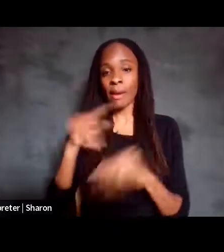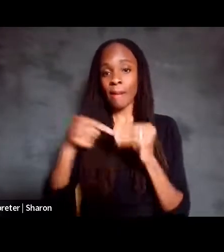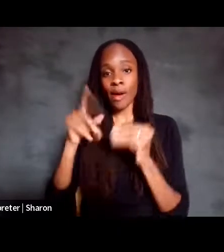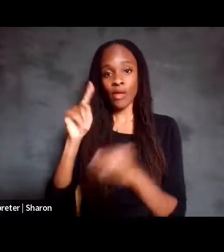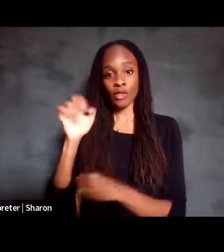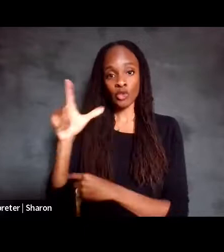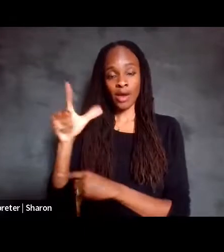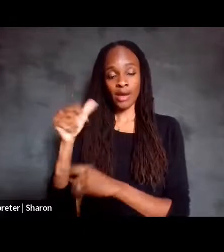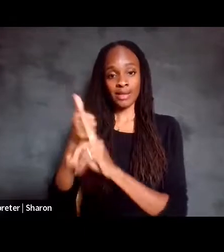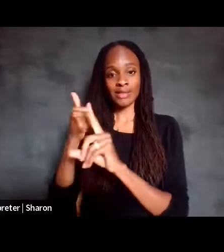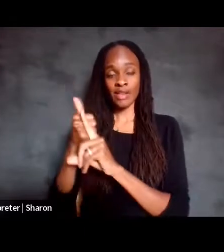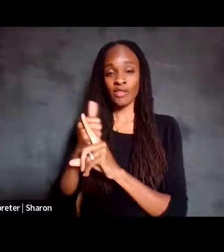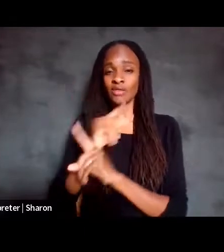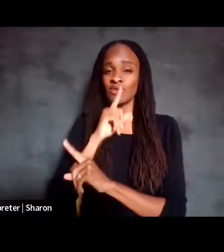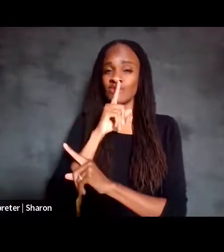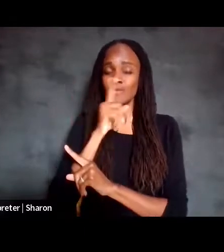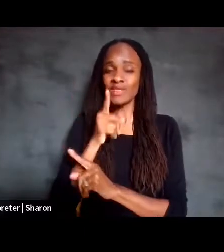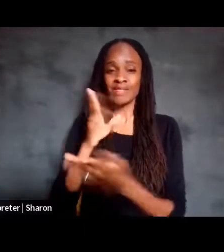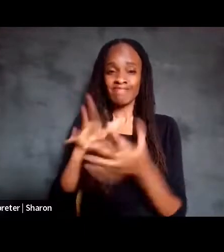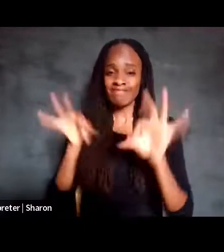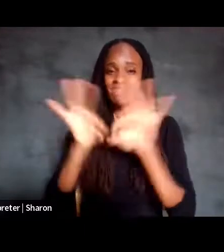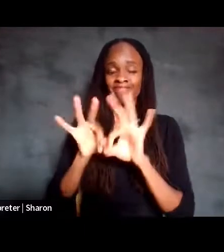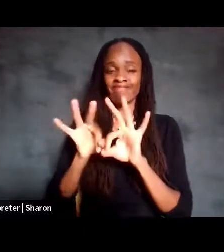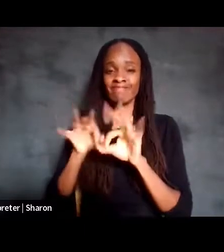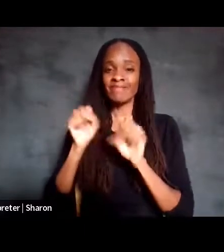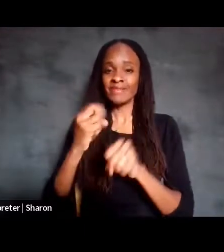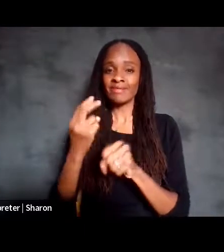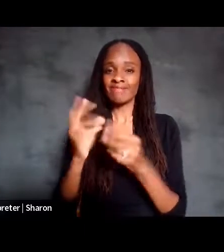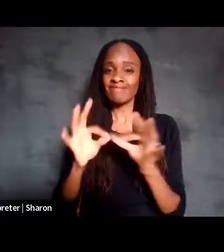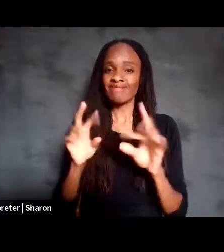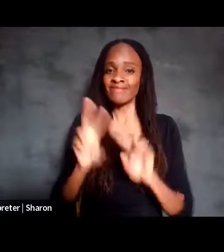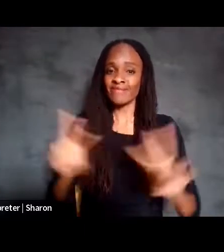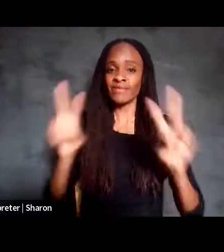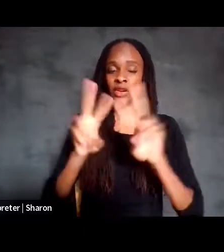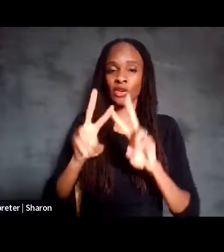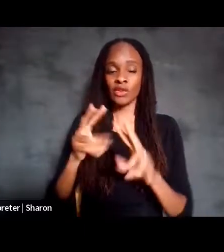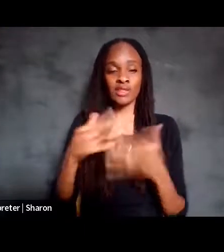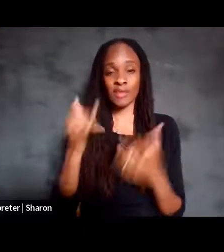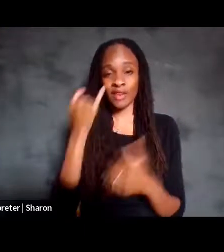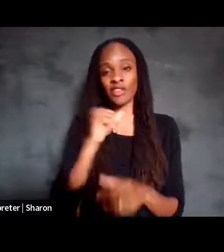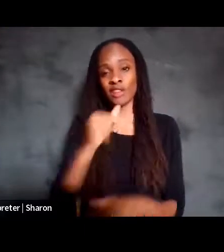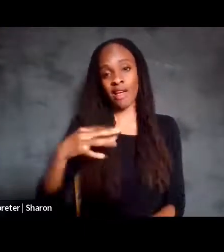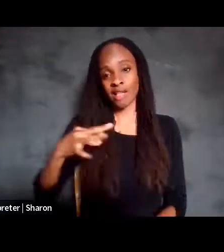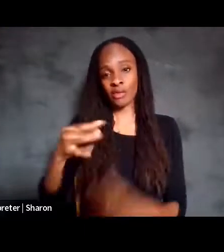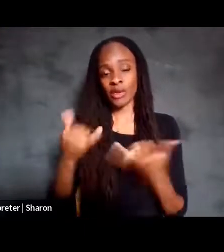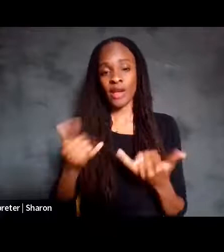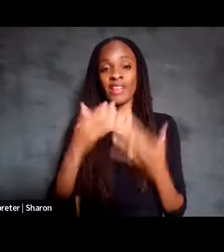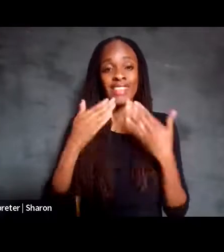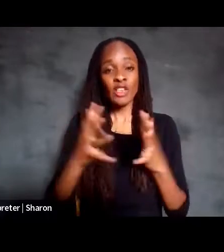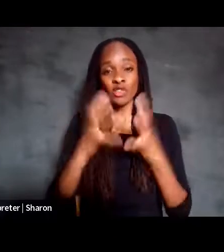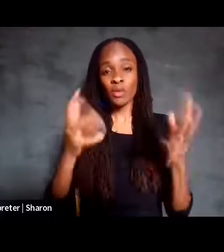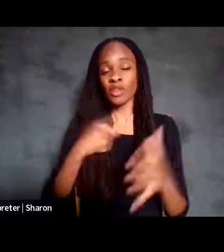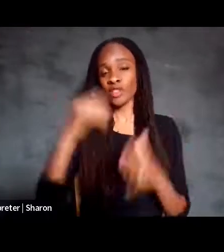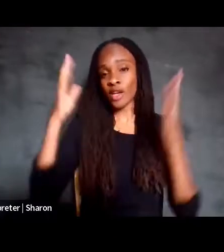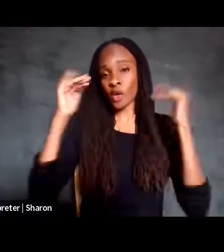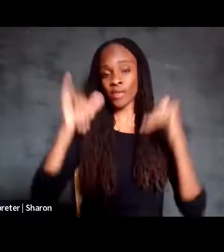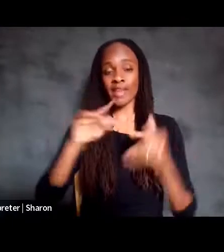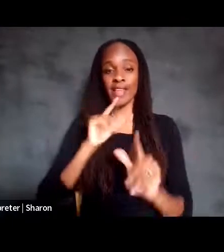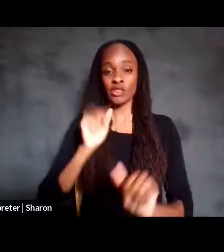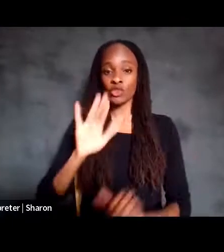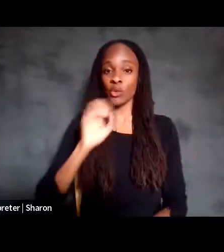invaluable, even if you should not be eligible at this time. So anyways, thank you so much. I hope that answers your question and we will